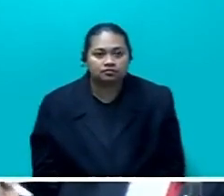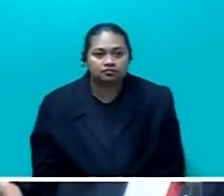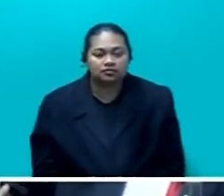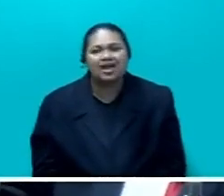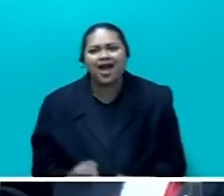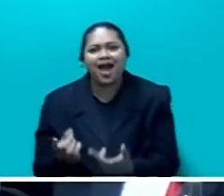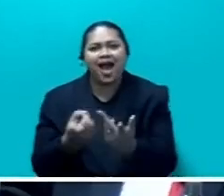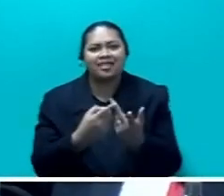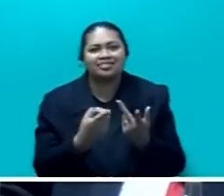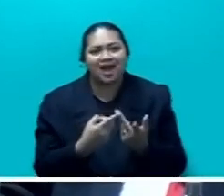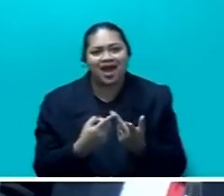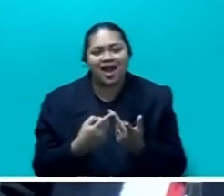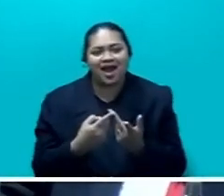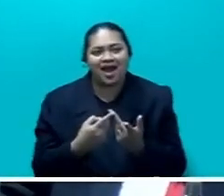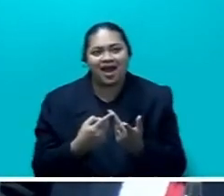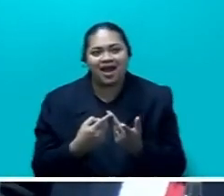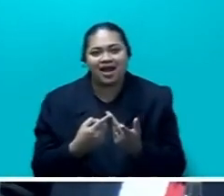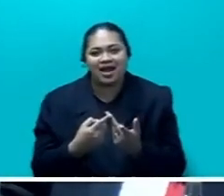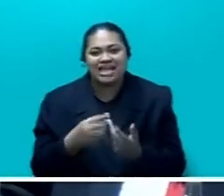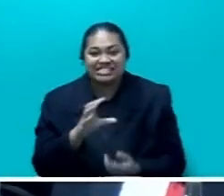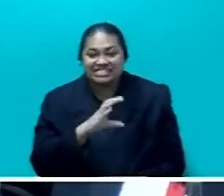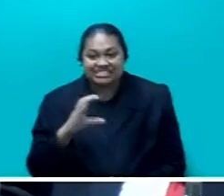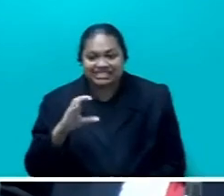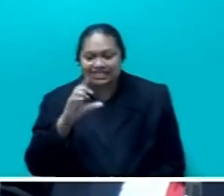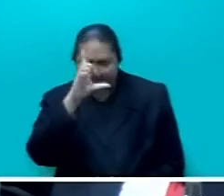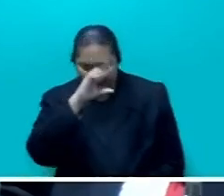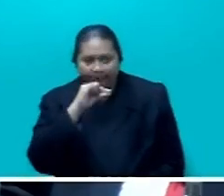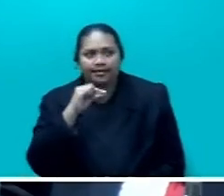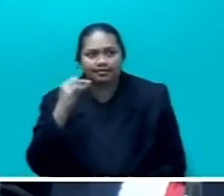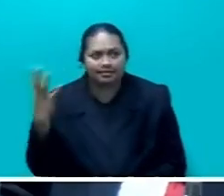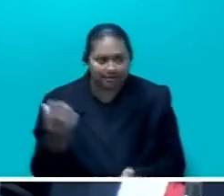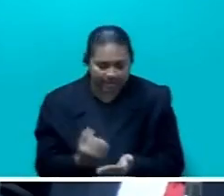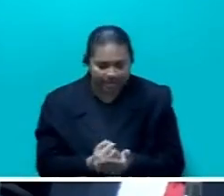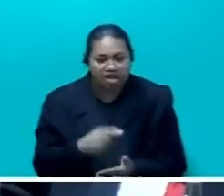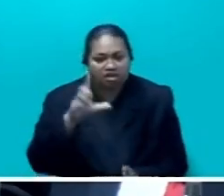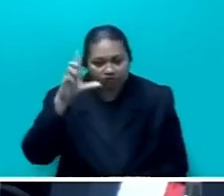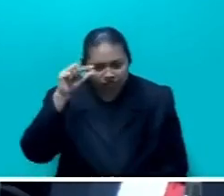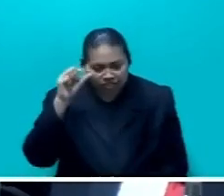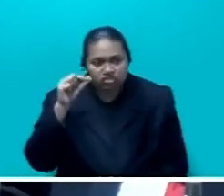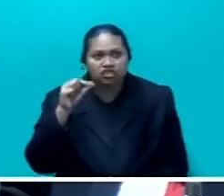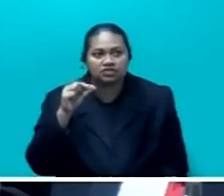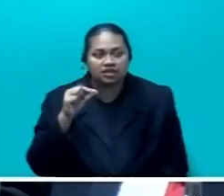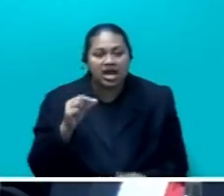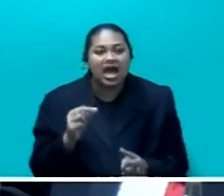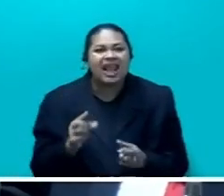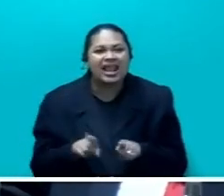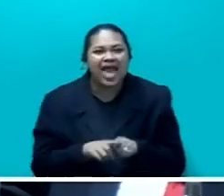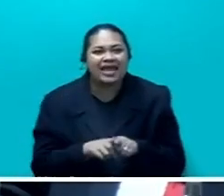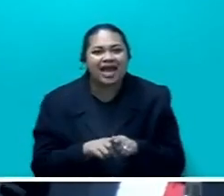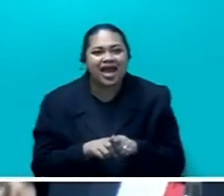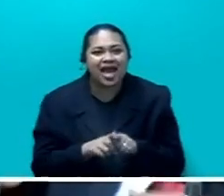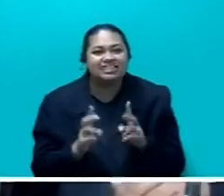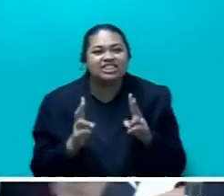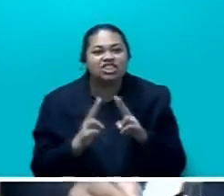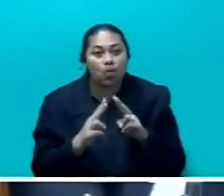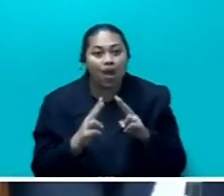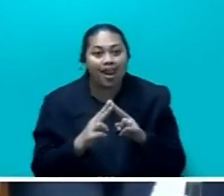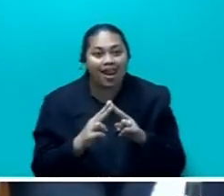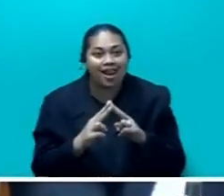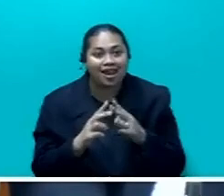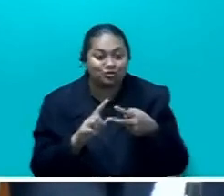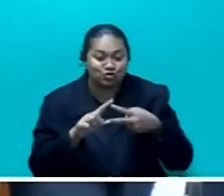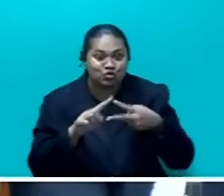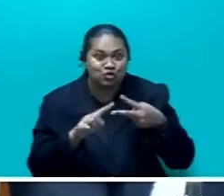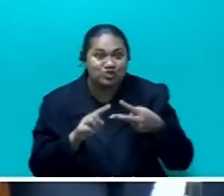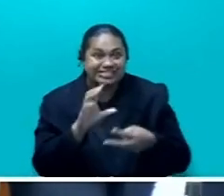nationalities are allowed to acquire Fijian passports, dual citizenship under the current laws